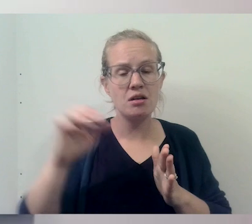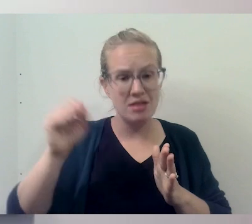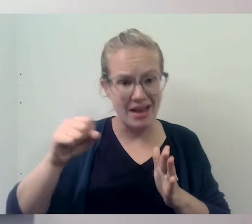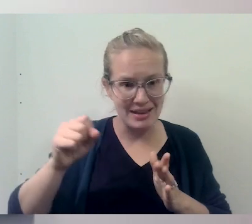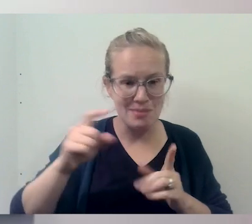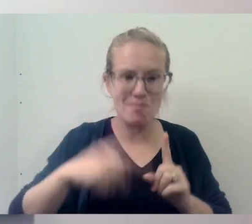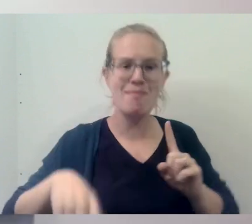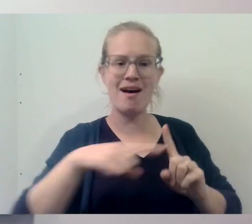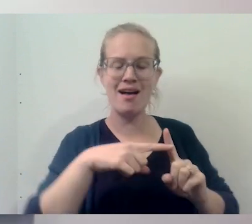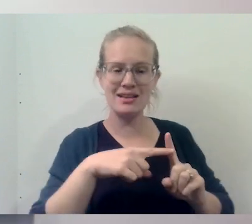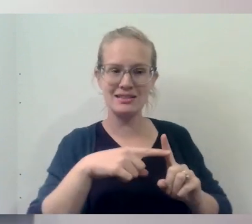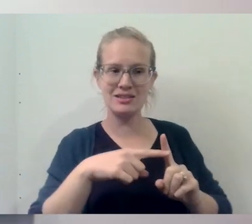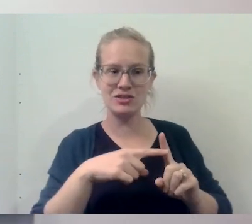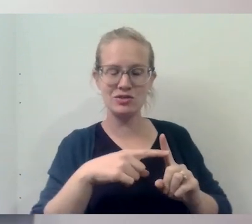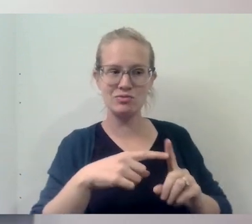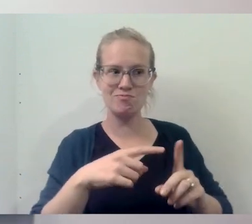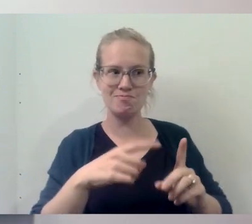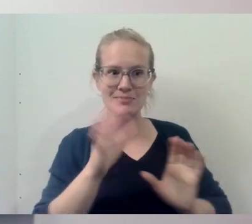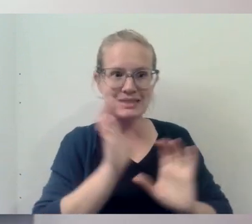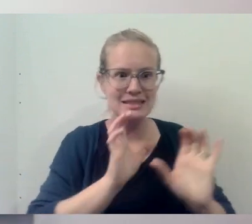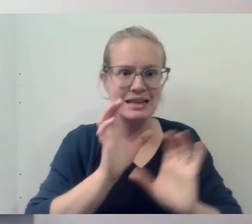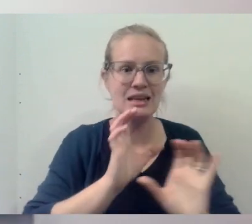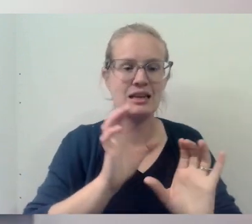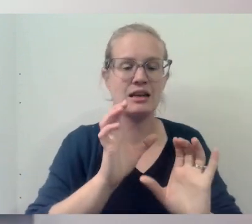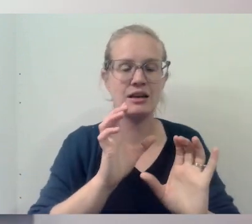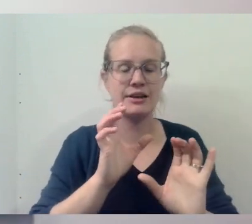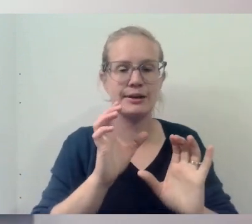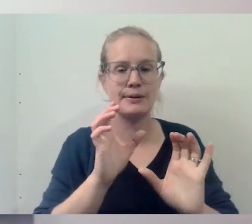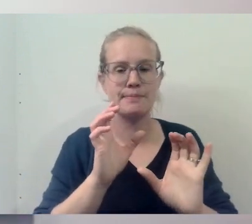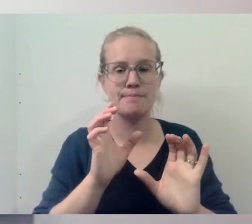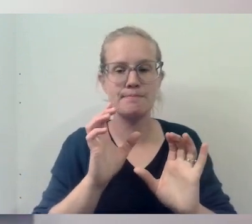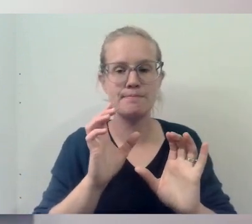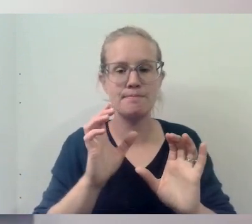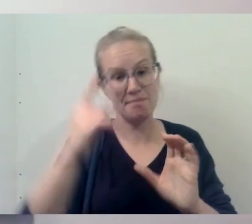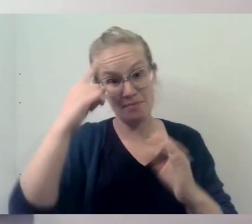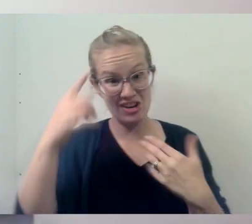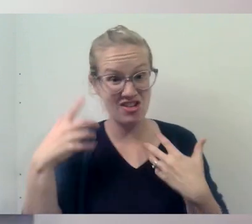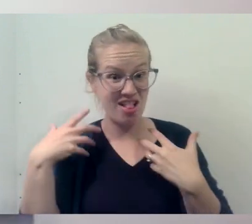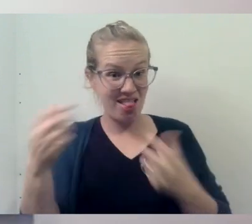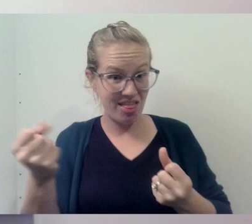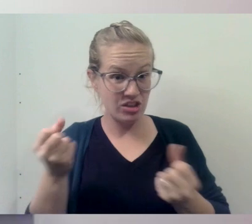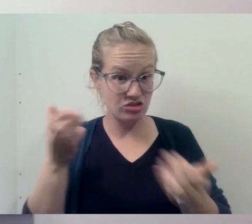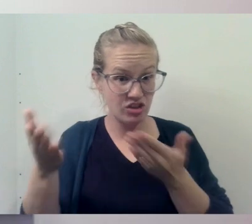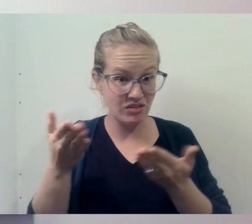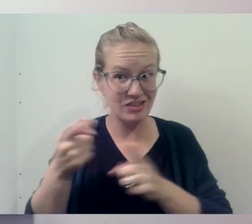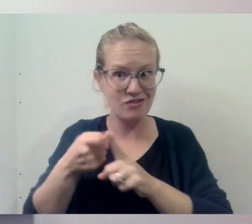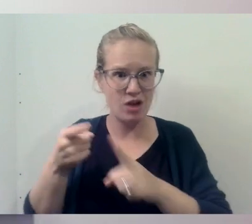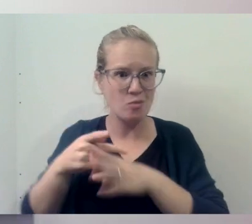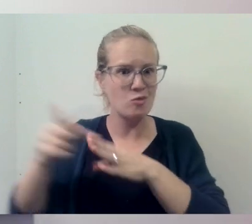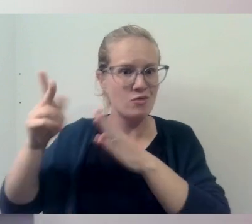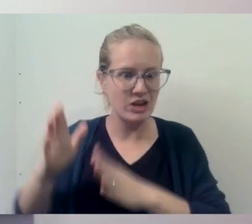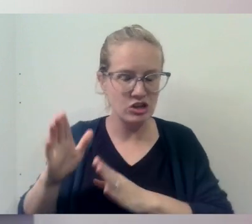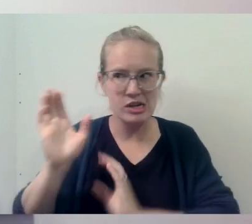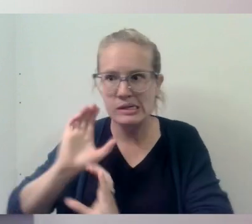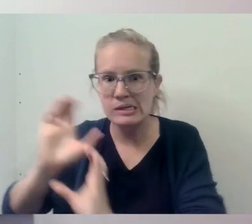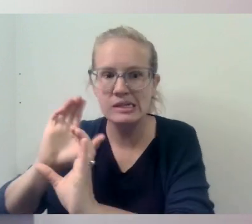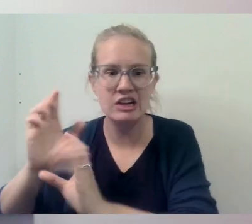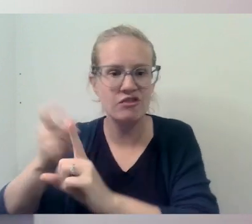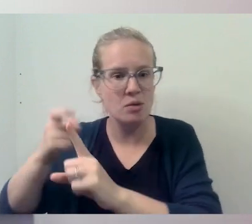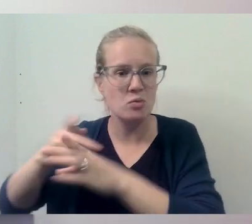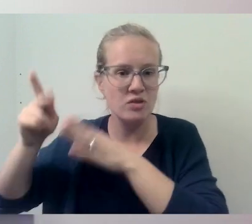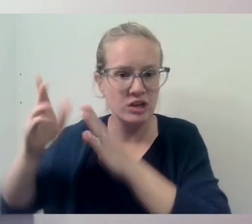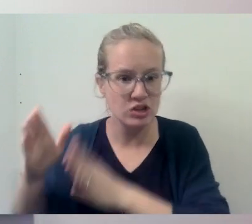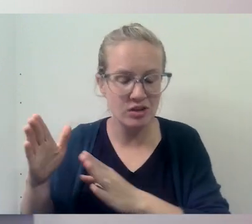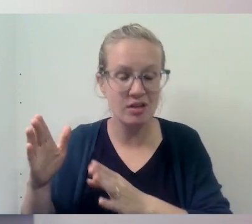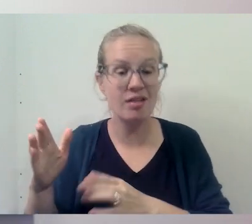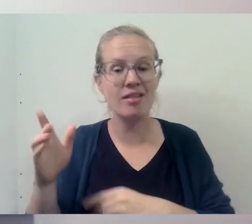more or to seek out mental health services from professionals, you know, because